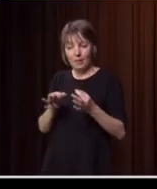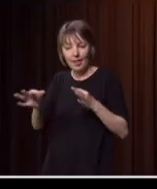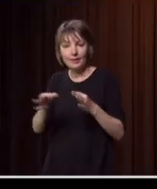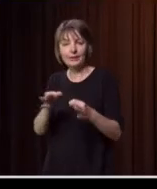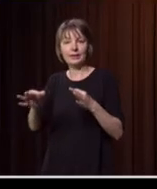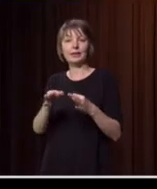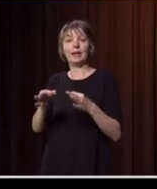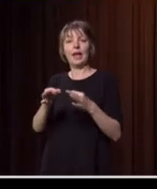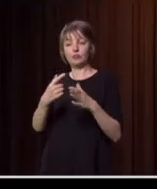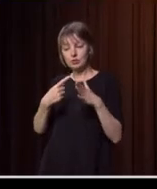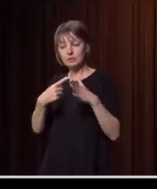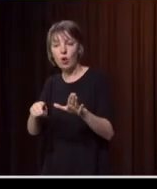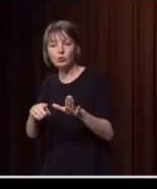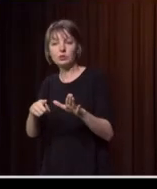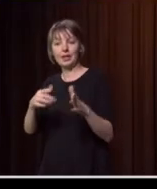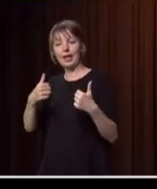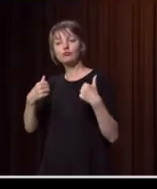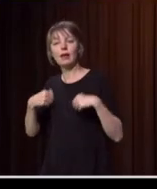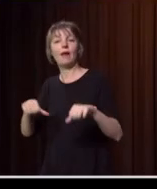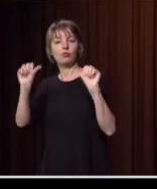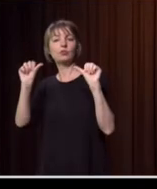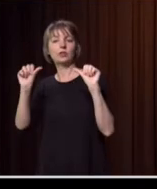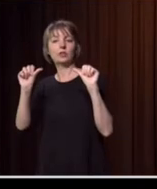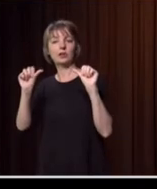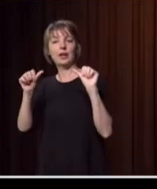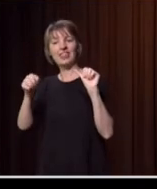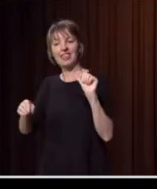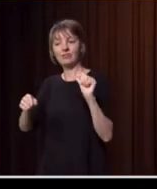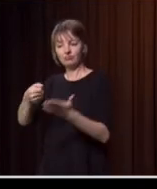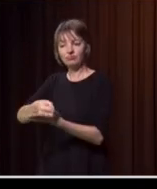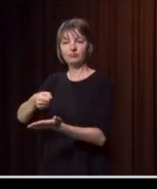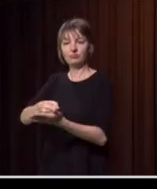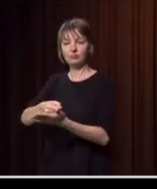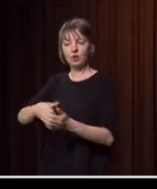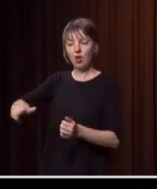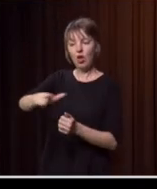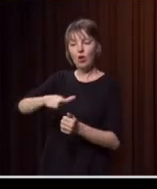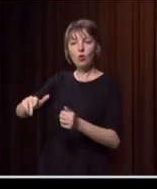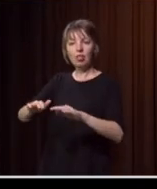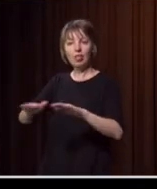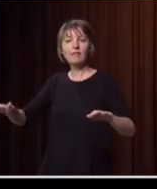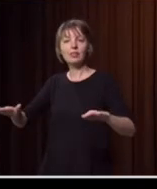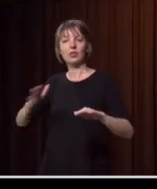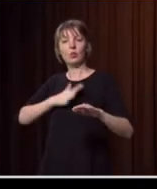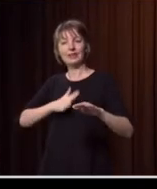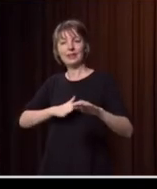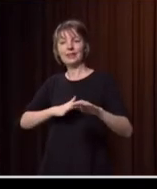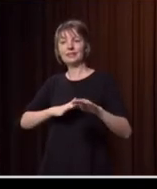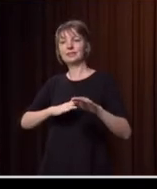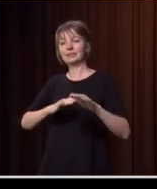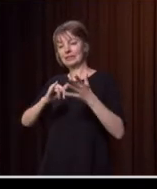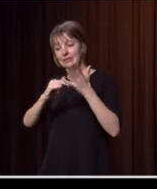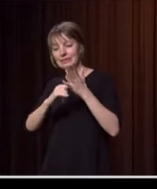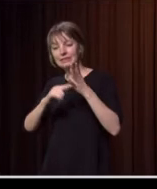but then also the local recovery. And at that locally led philosophy, we need states and national bodies